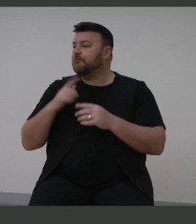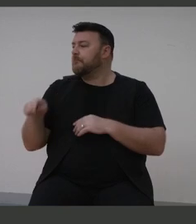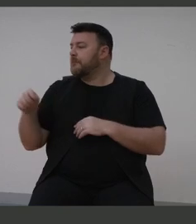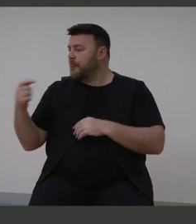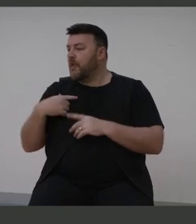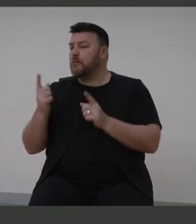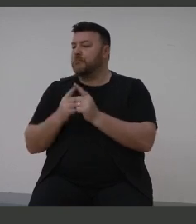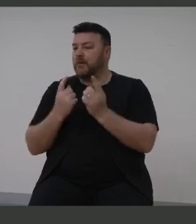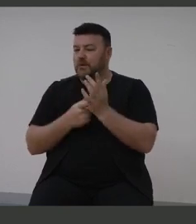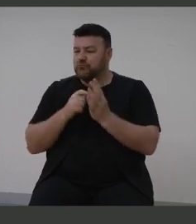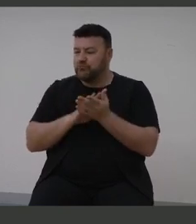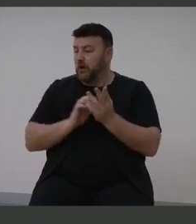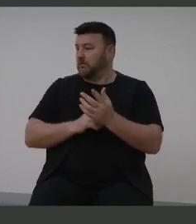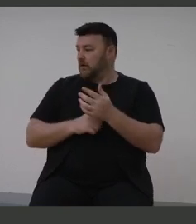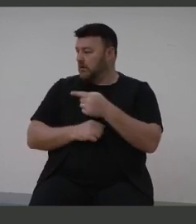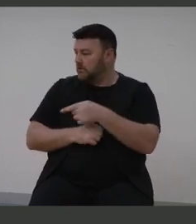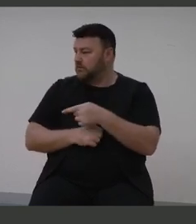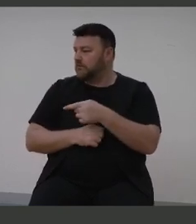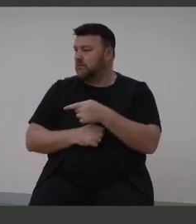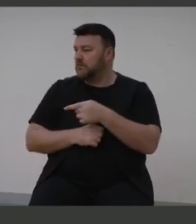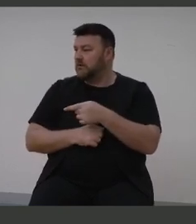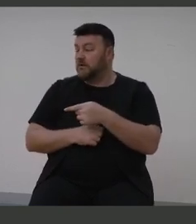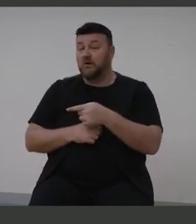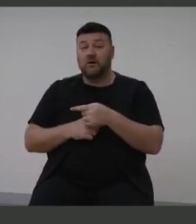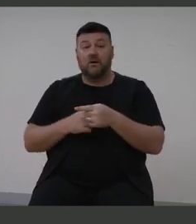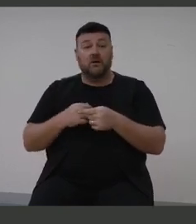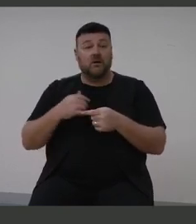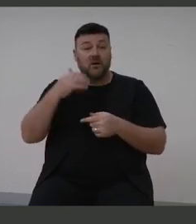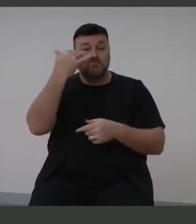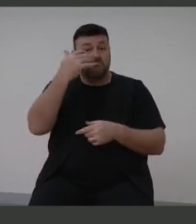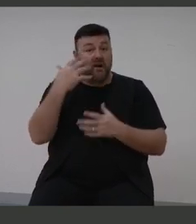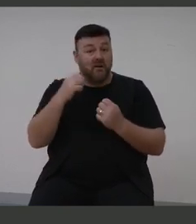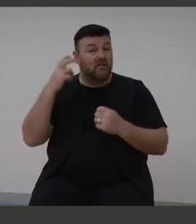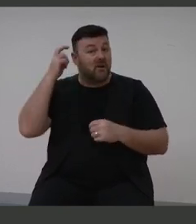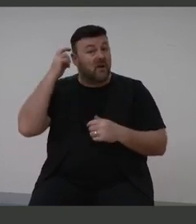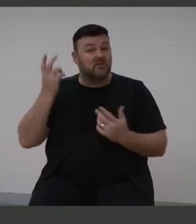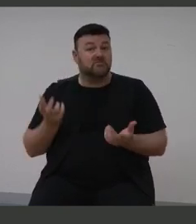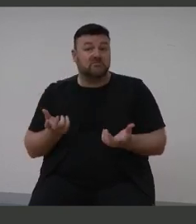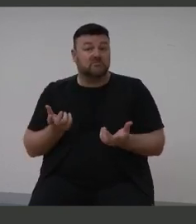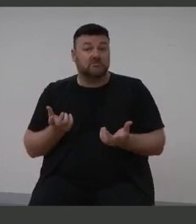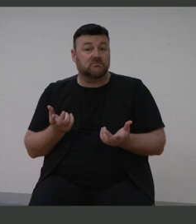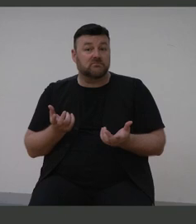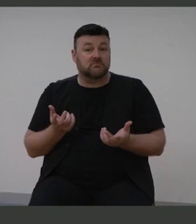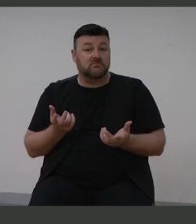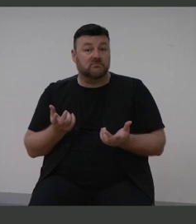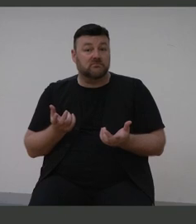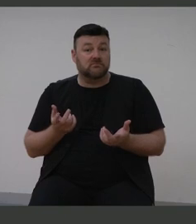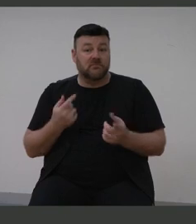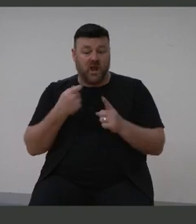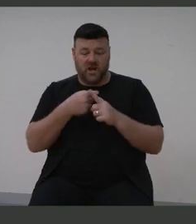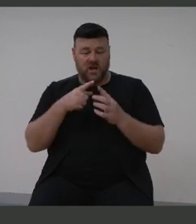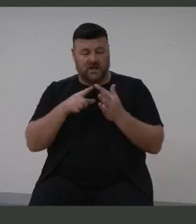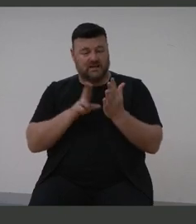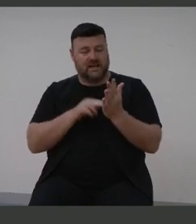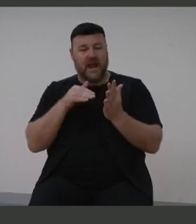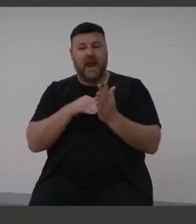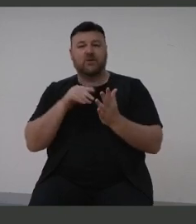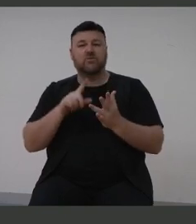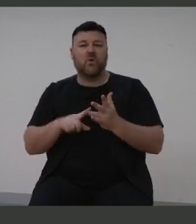to meet Rahul. Oh, you're Rahul. Didn't even realise that he had the implant done. He had a Kenzo in so I couldn't even tell.